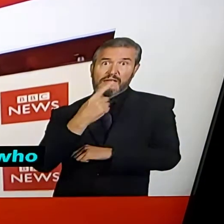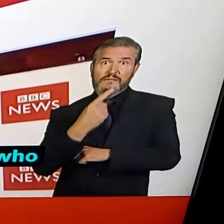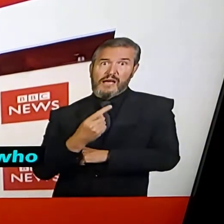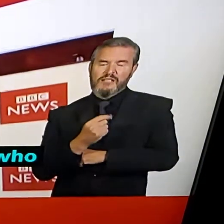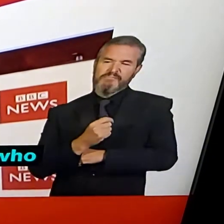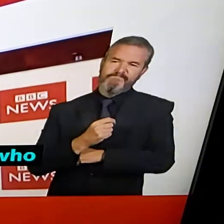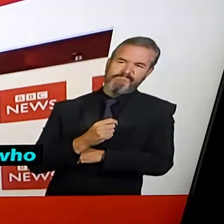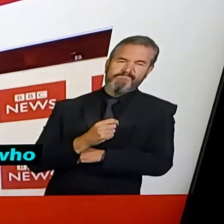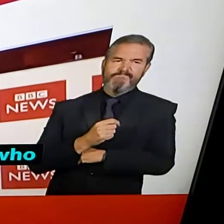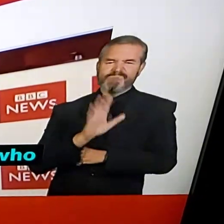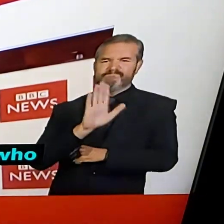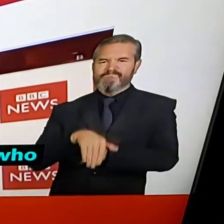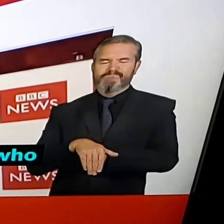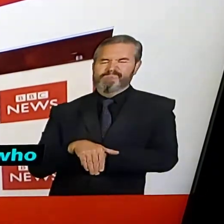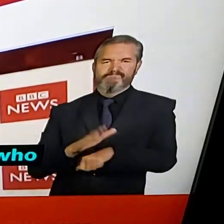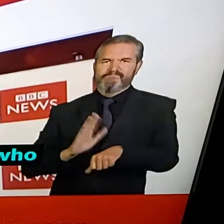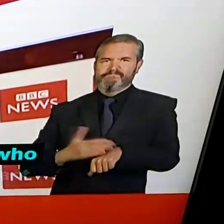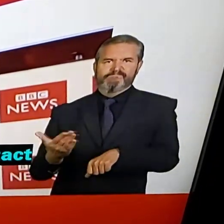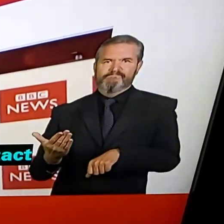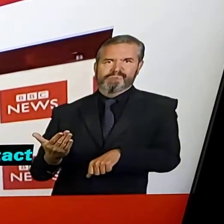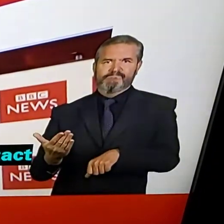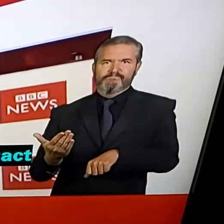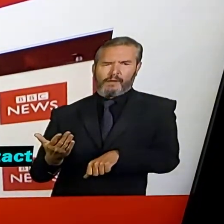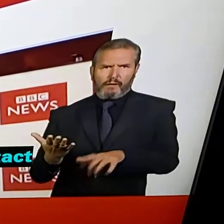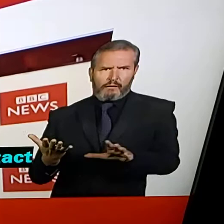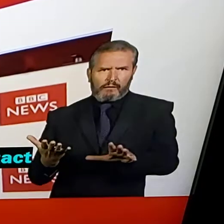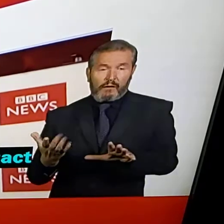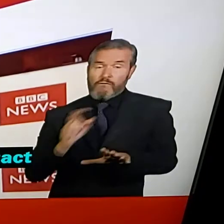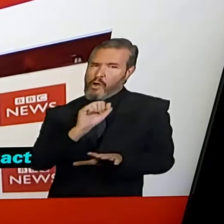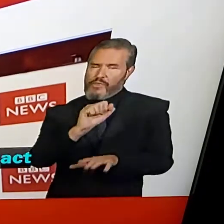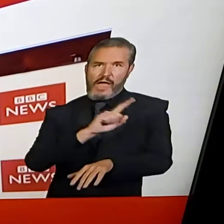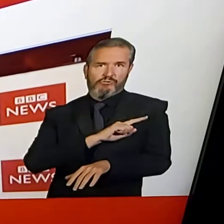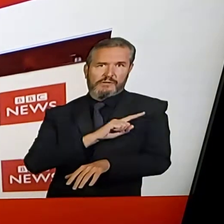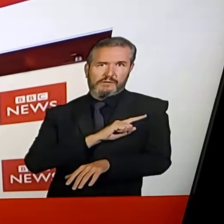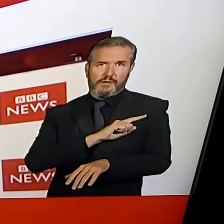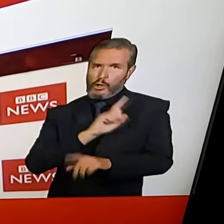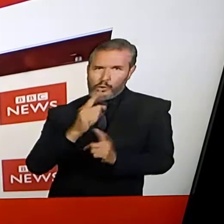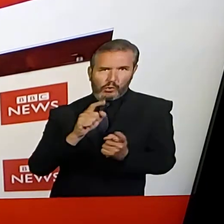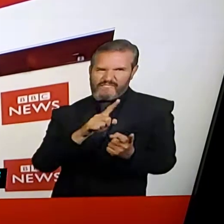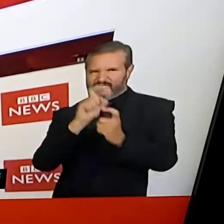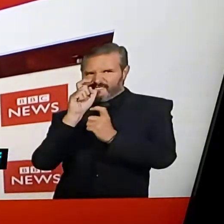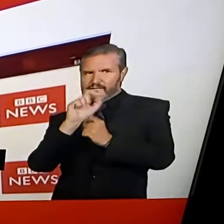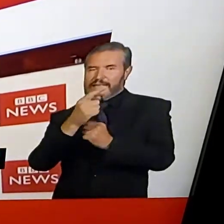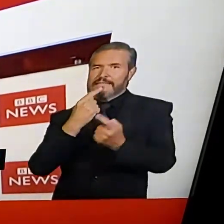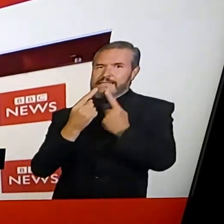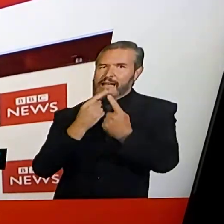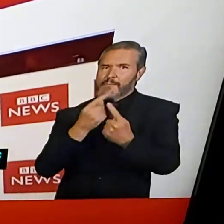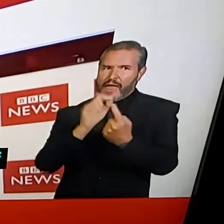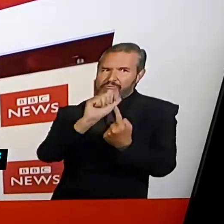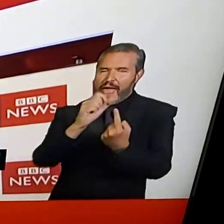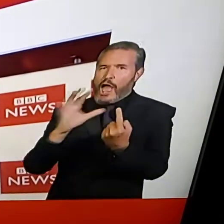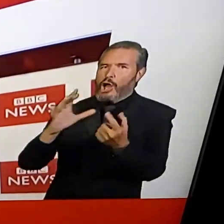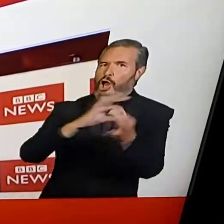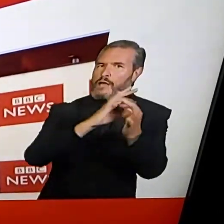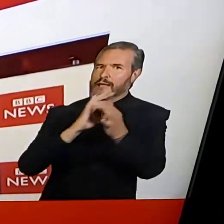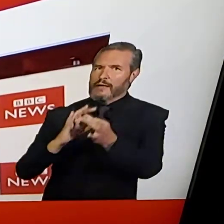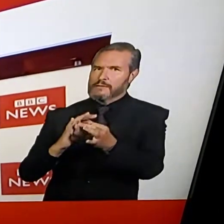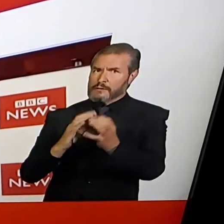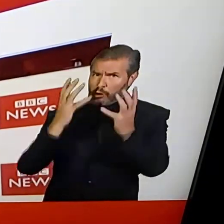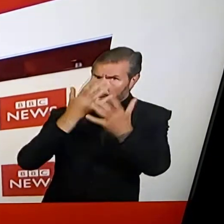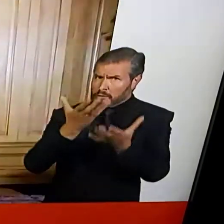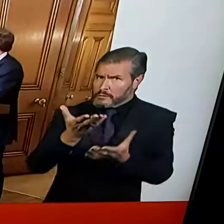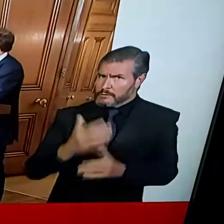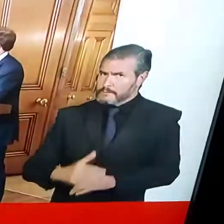is no work in the bank for it is taking place. We don't get any money. We will be unable to get any other things that we need to discuss.